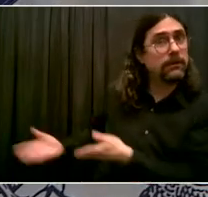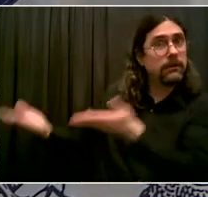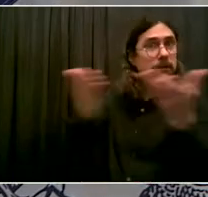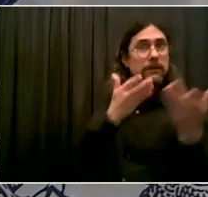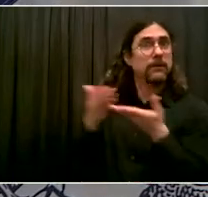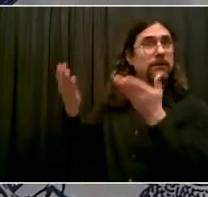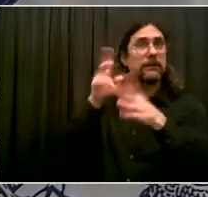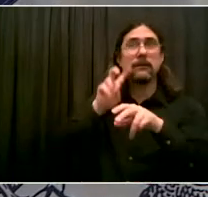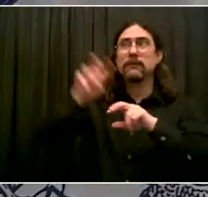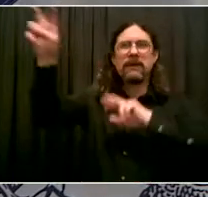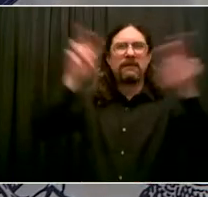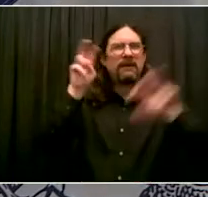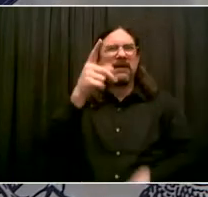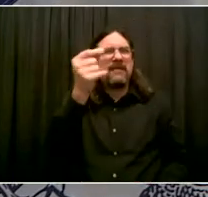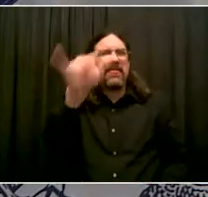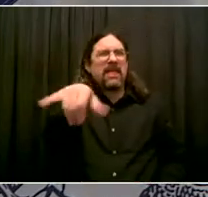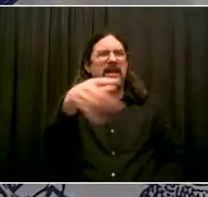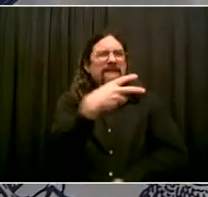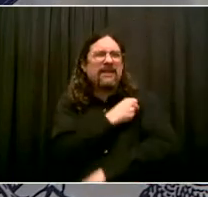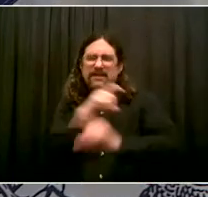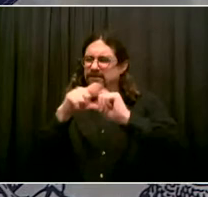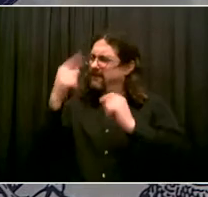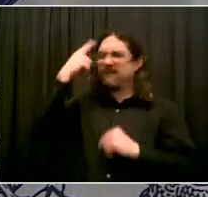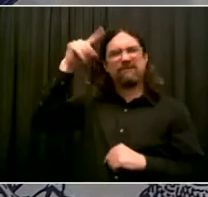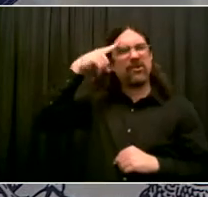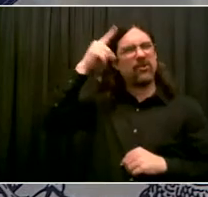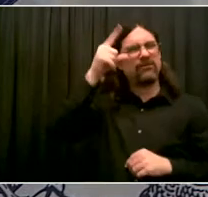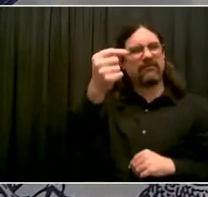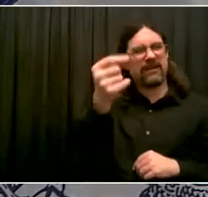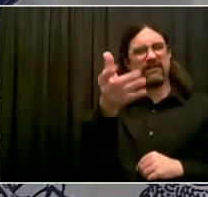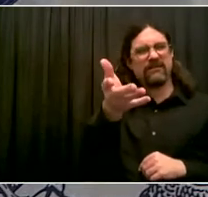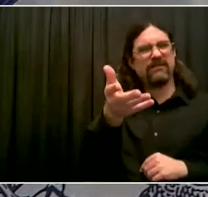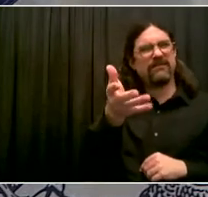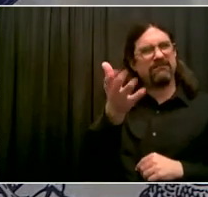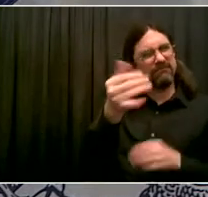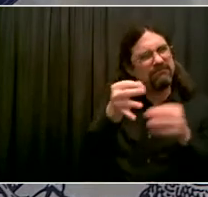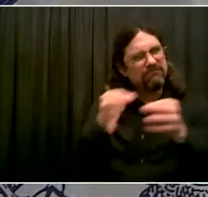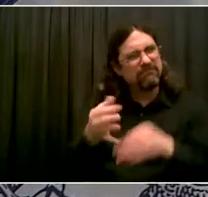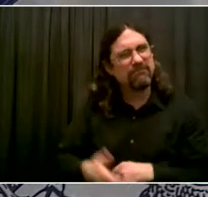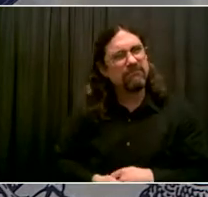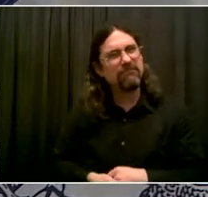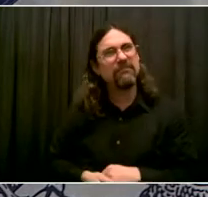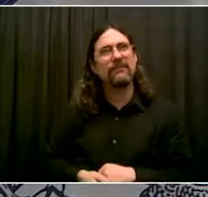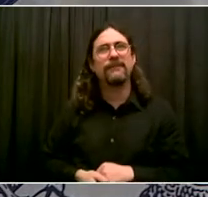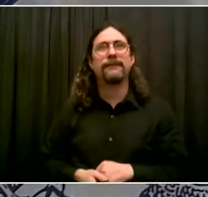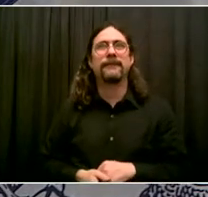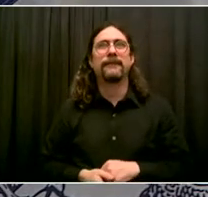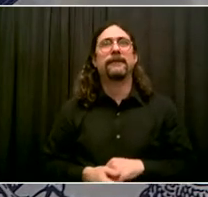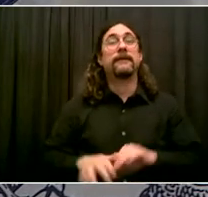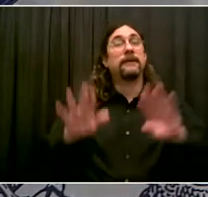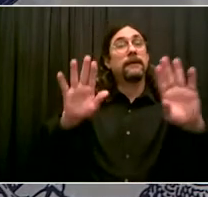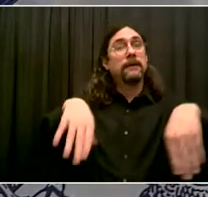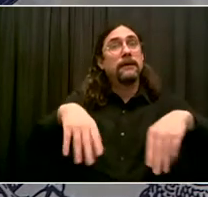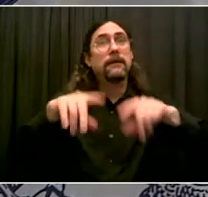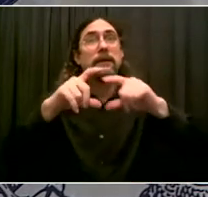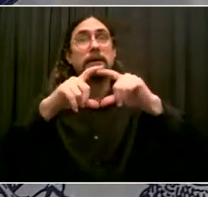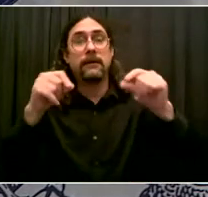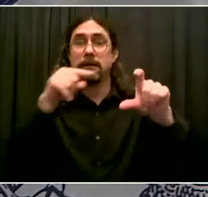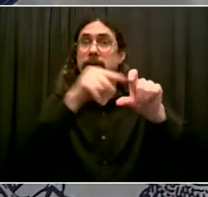Well, yes, I assume it says I'm going to read it to you. It says it's from the CDC and it says, please keep this record.